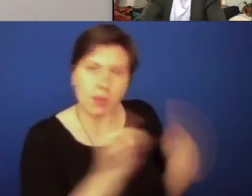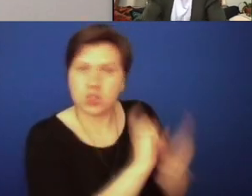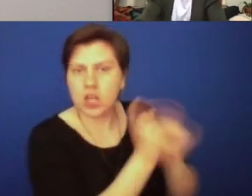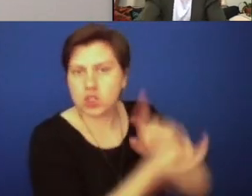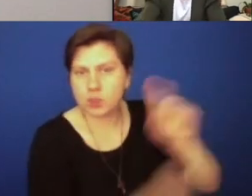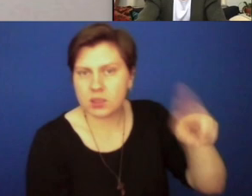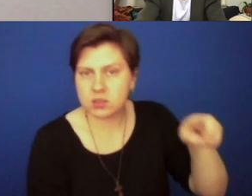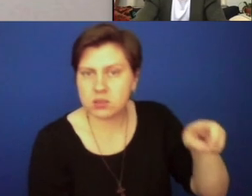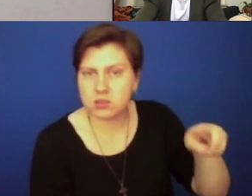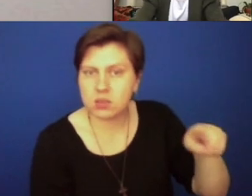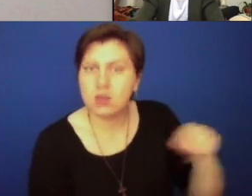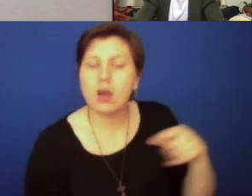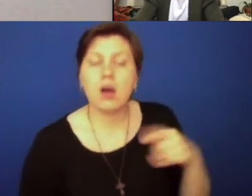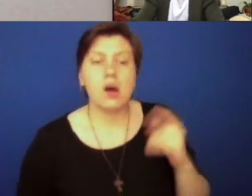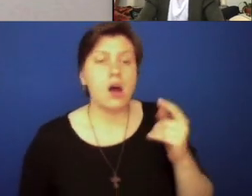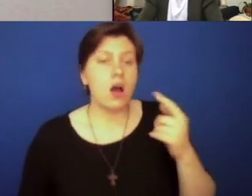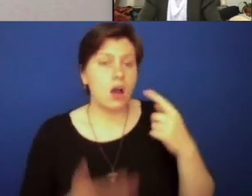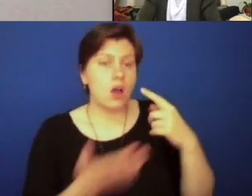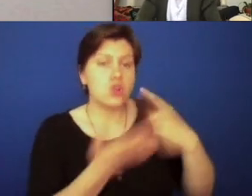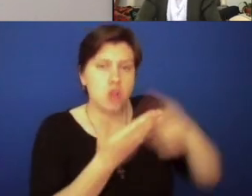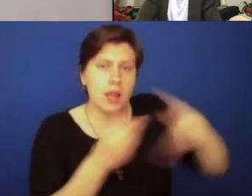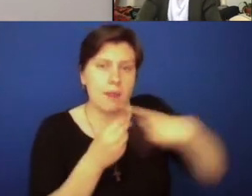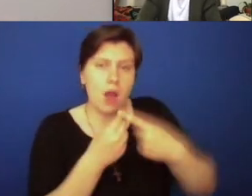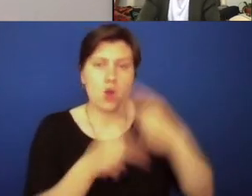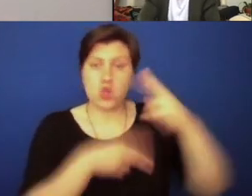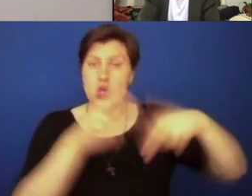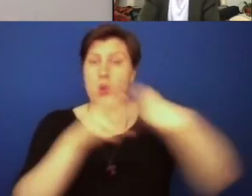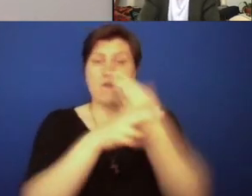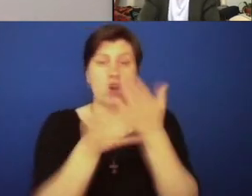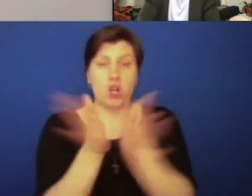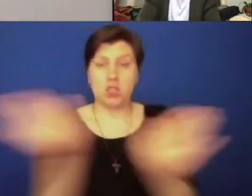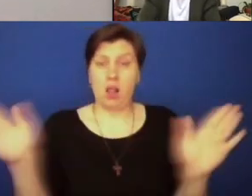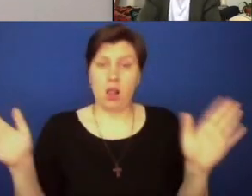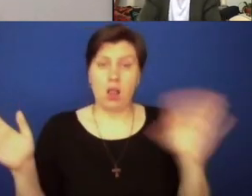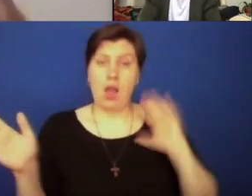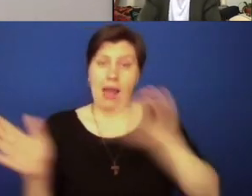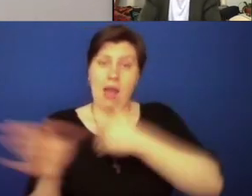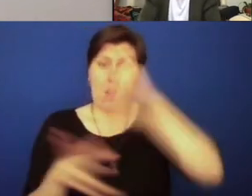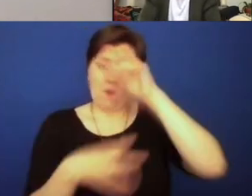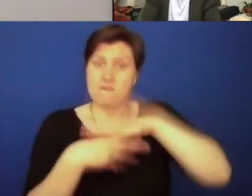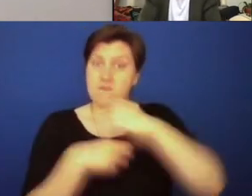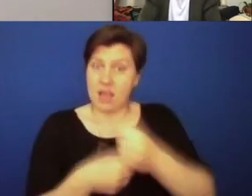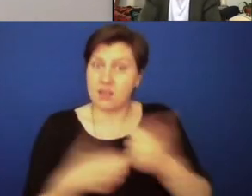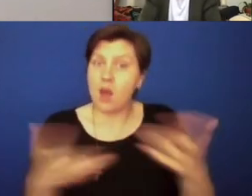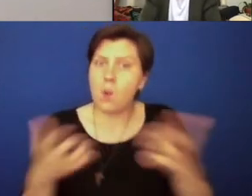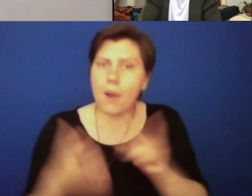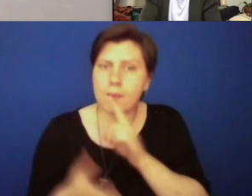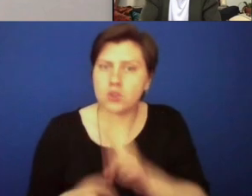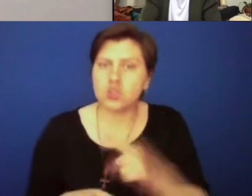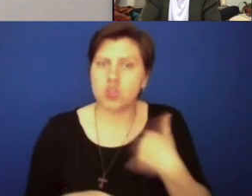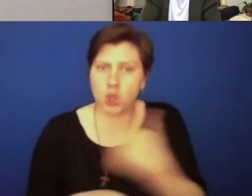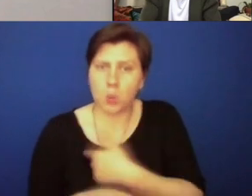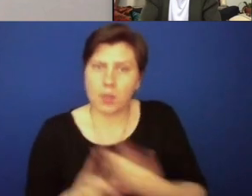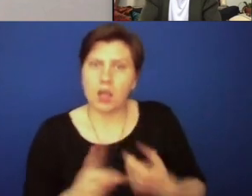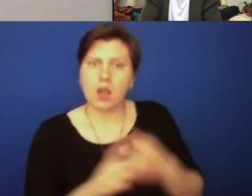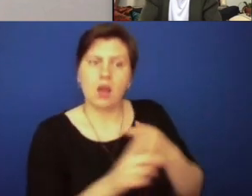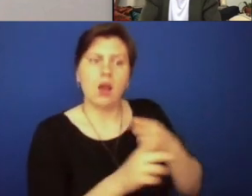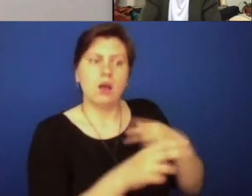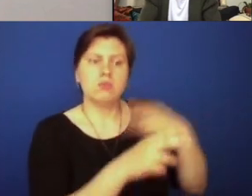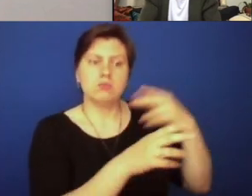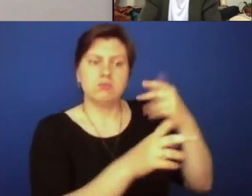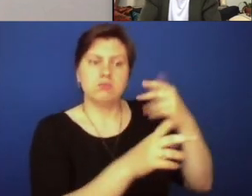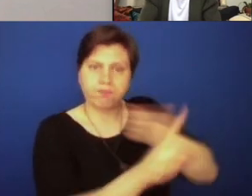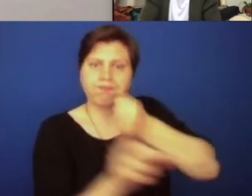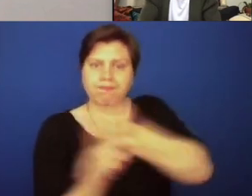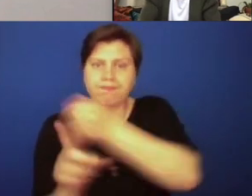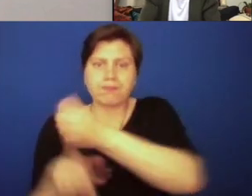and not just about, when we talk about the universality of our faith, we want to make sure that we're hitting all of